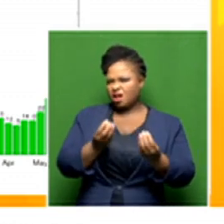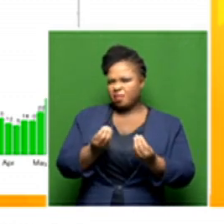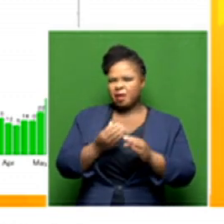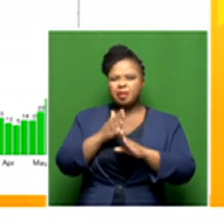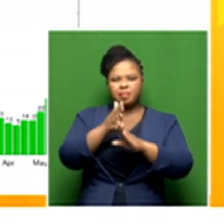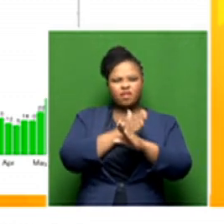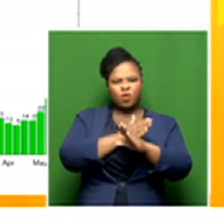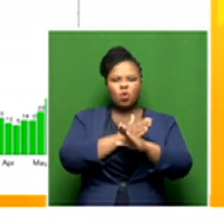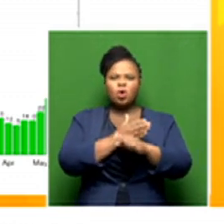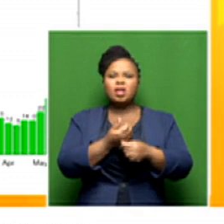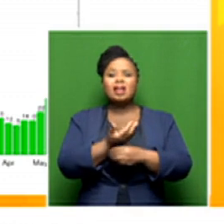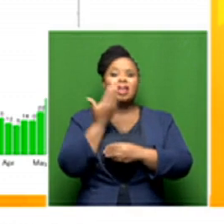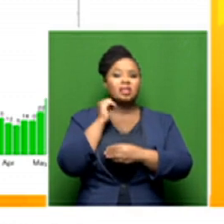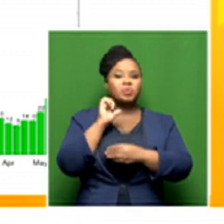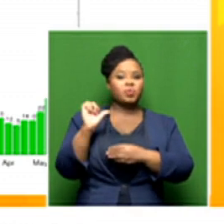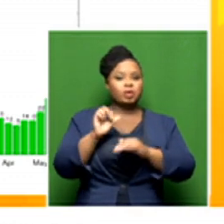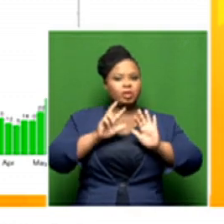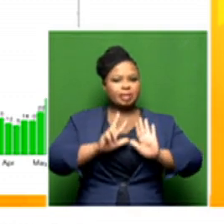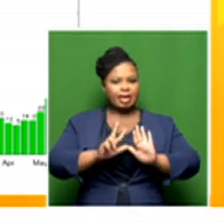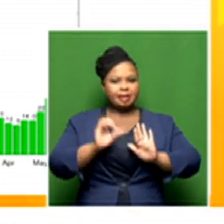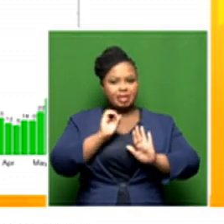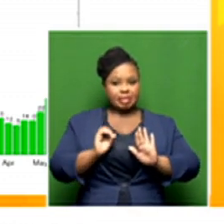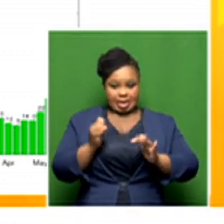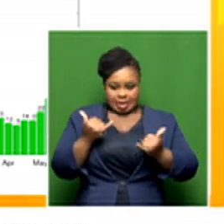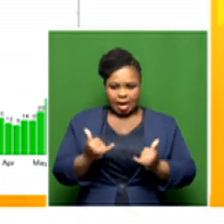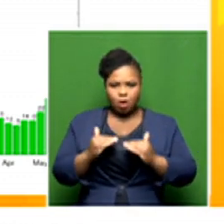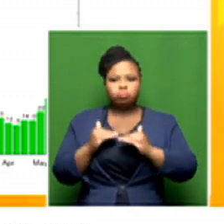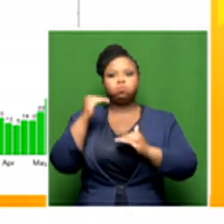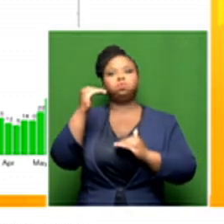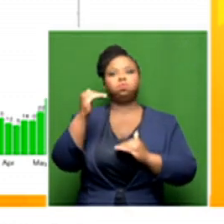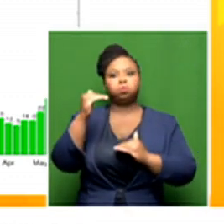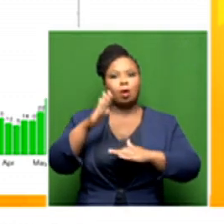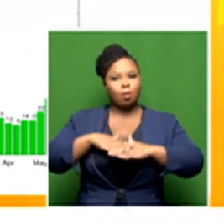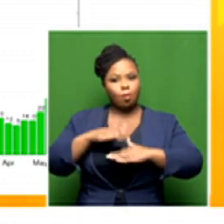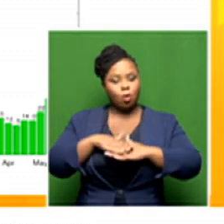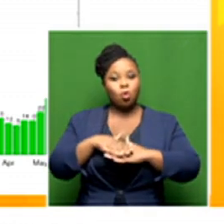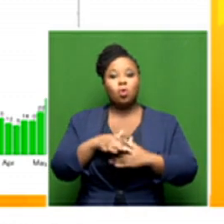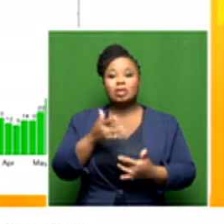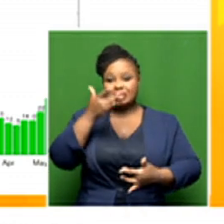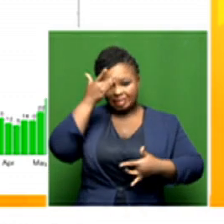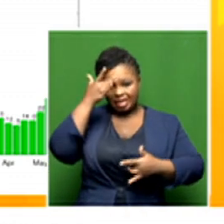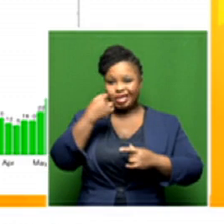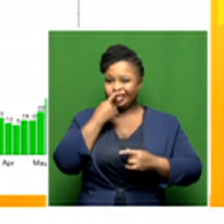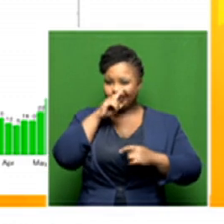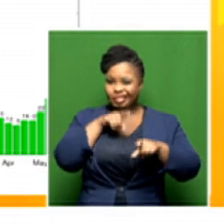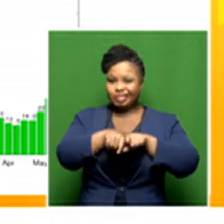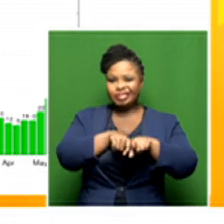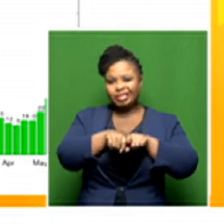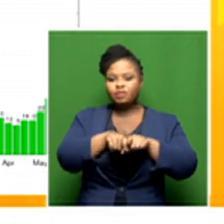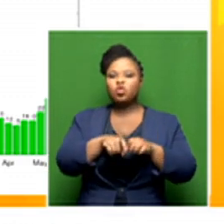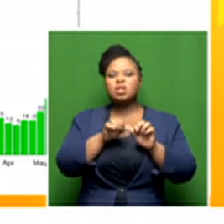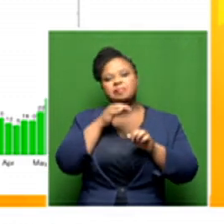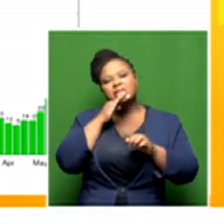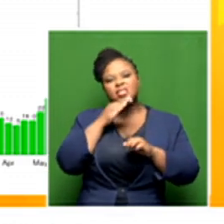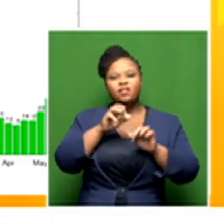just over 8% a week ago. It means that we're finding a positive test for positive test for every nine to 10